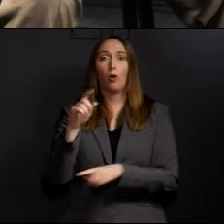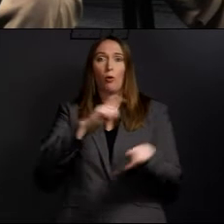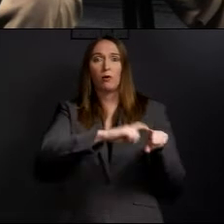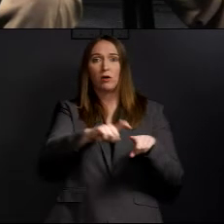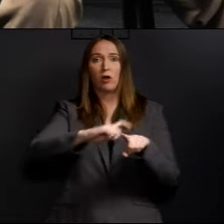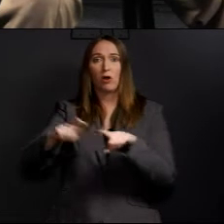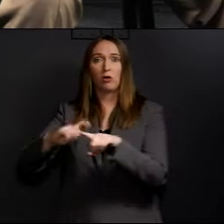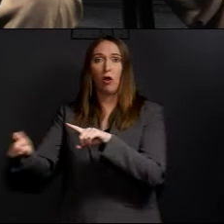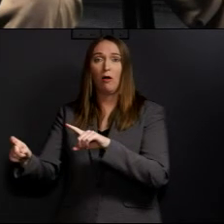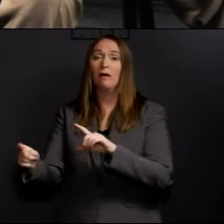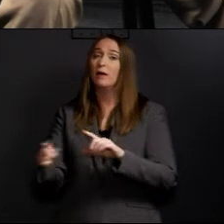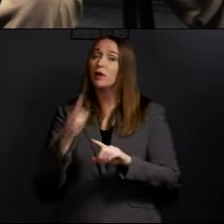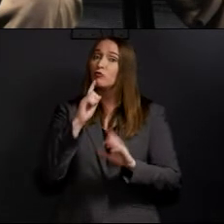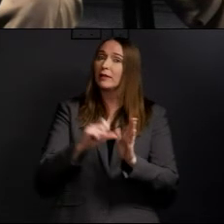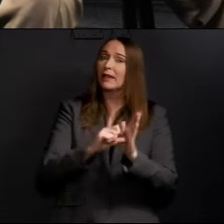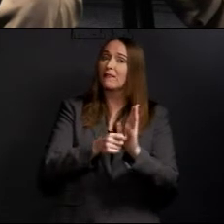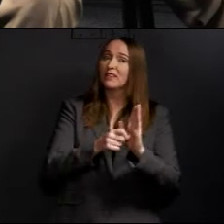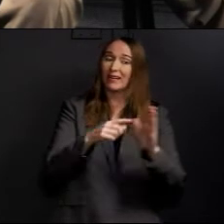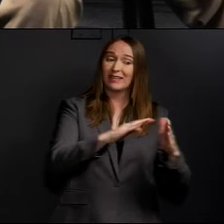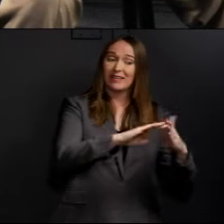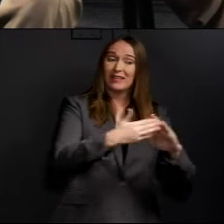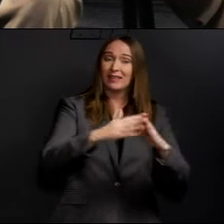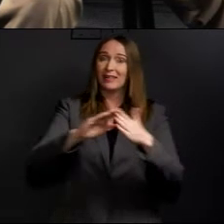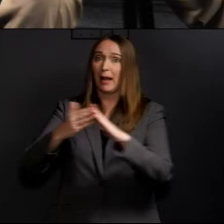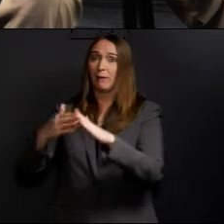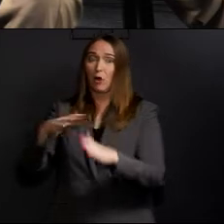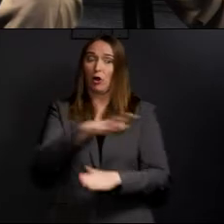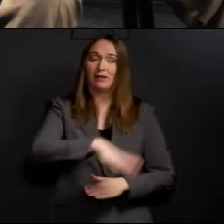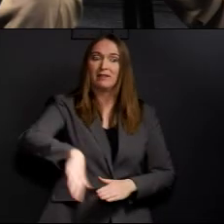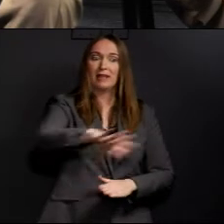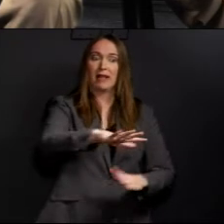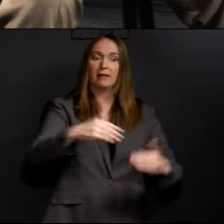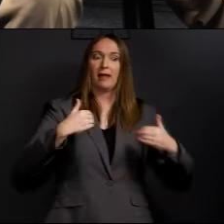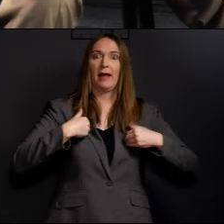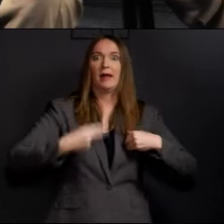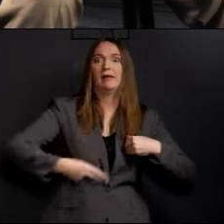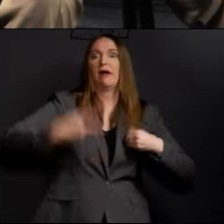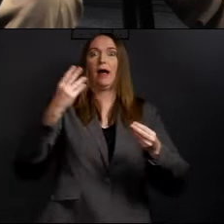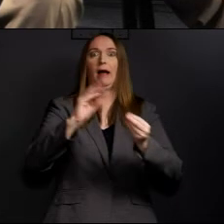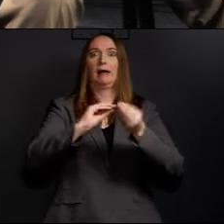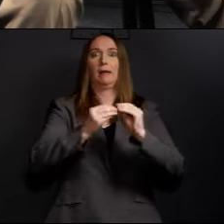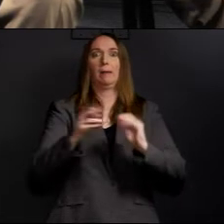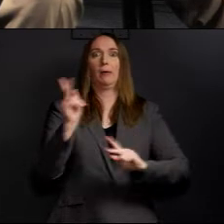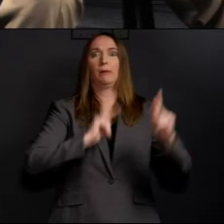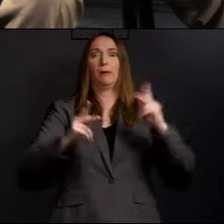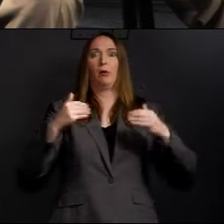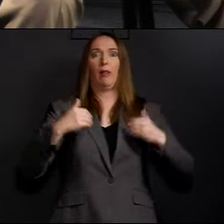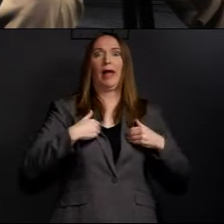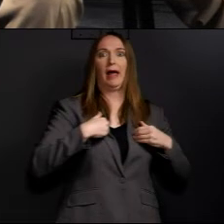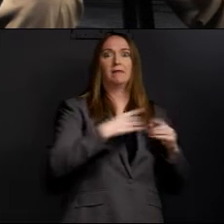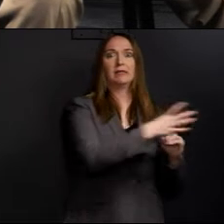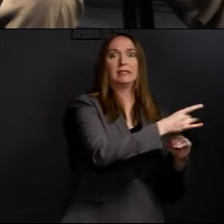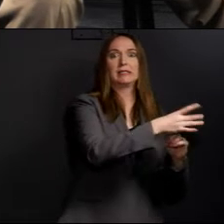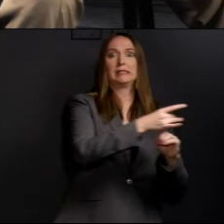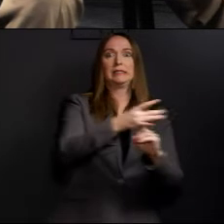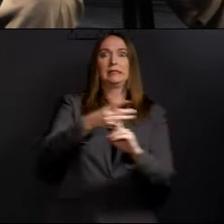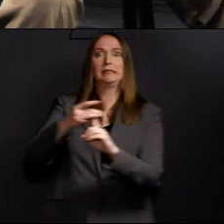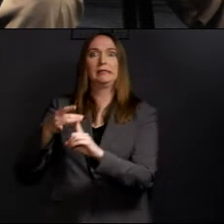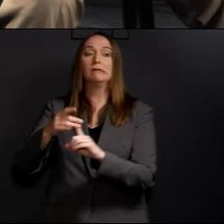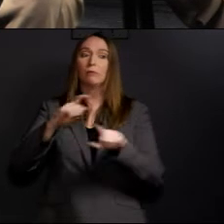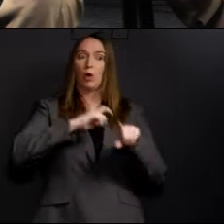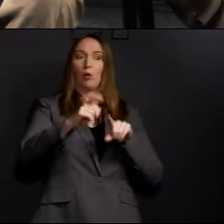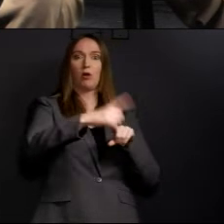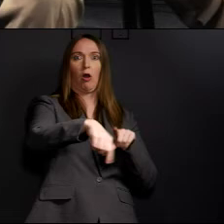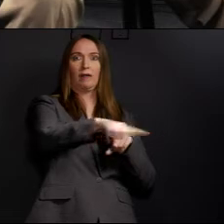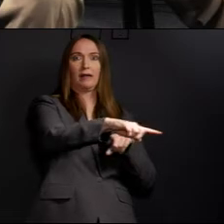at risk again. So we're doing everything we can at City Hall to communicate with people, especially those neighborhoods and zip codes where